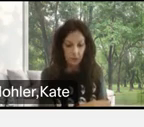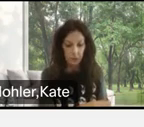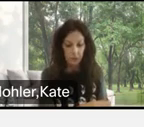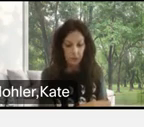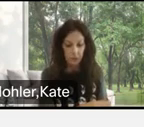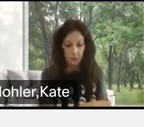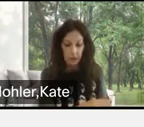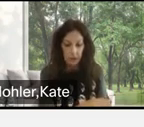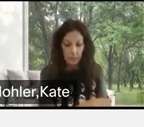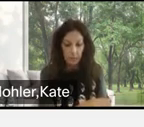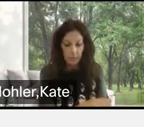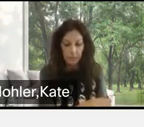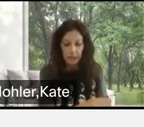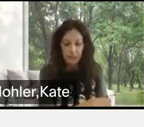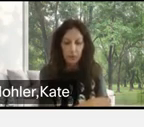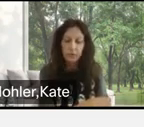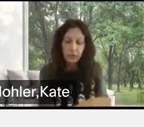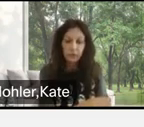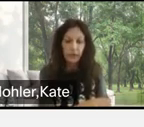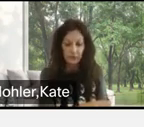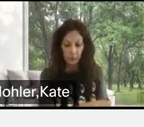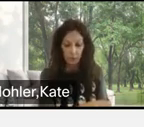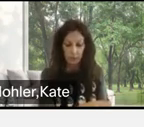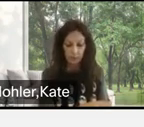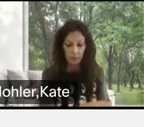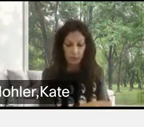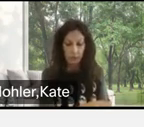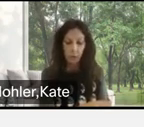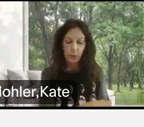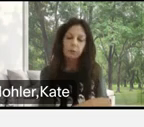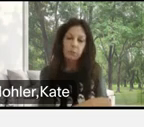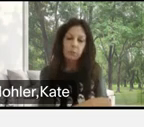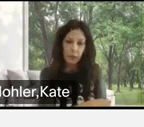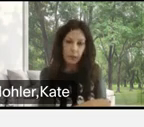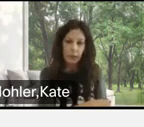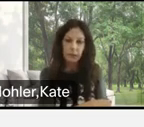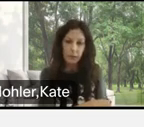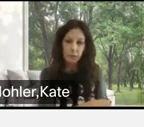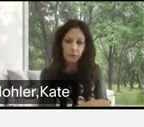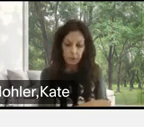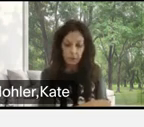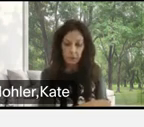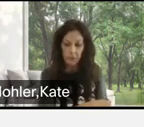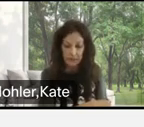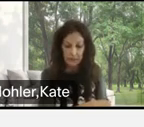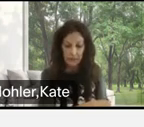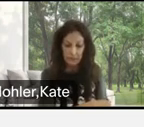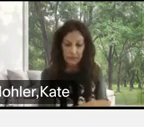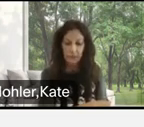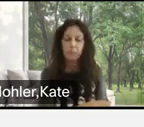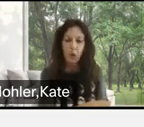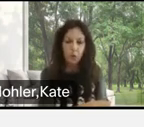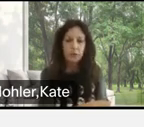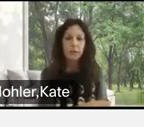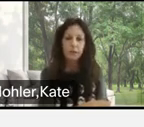valuable, they do not serve everyone. So, we are promoting a digital-first mindset